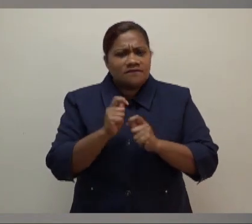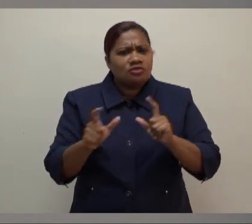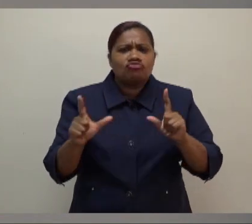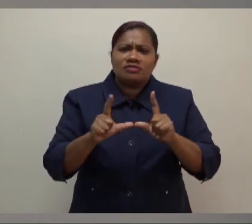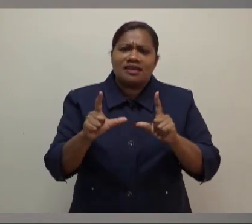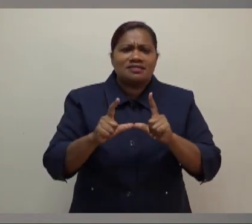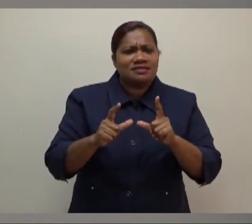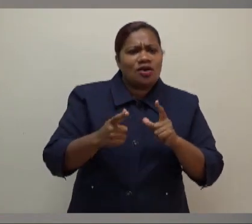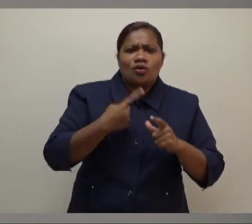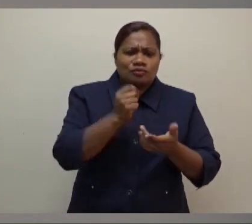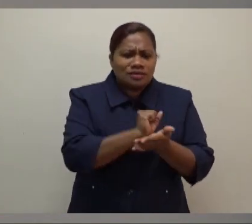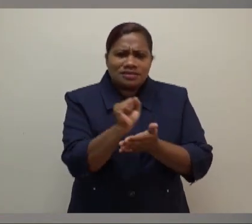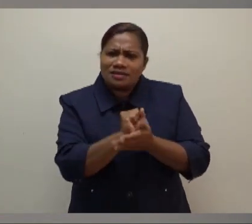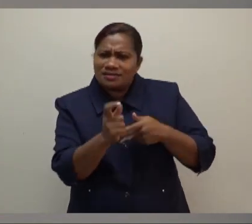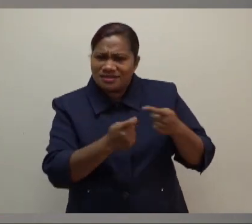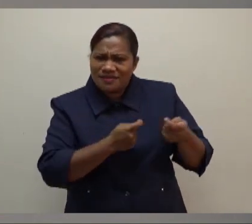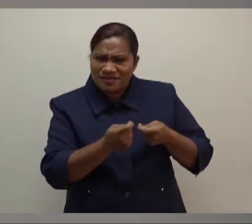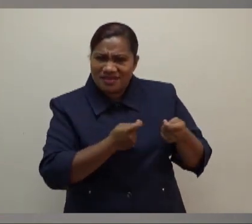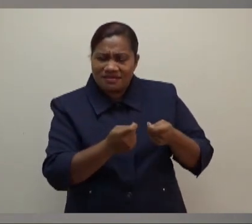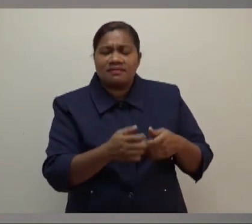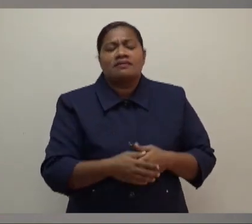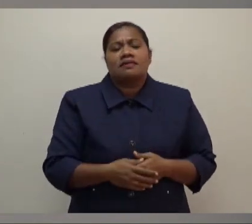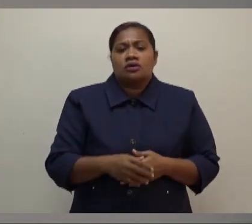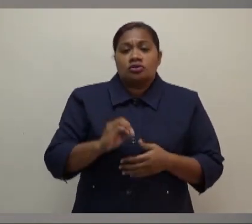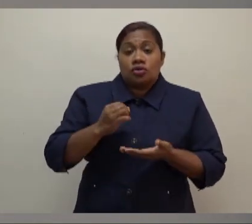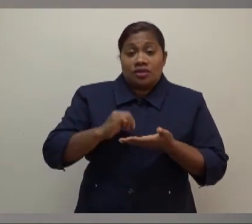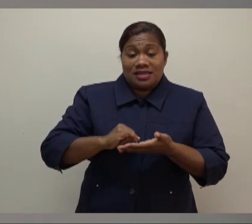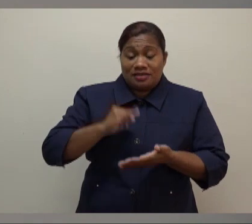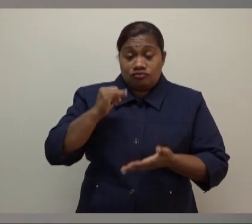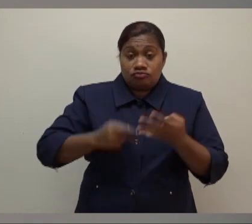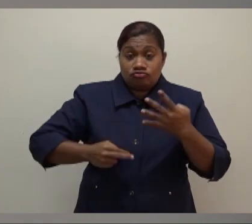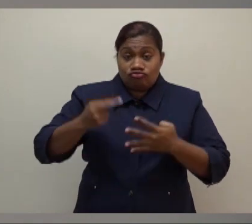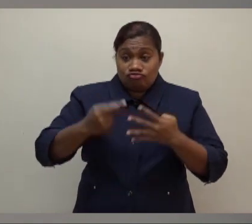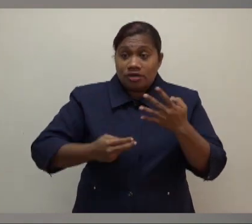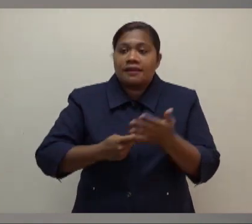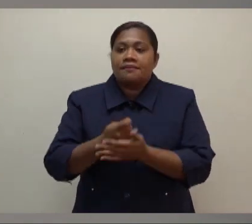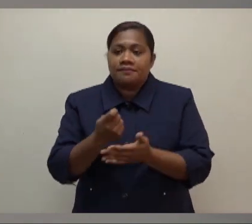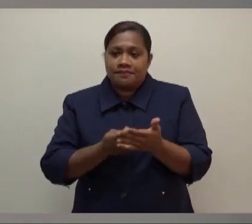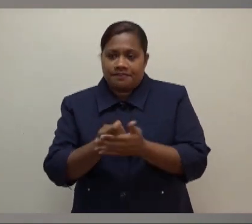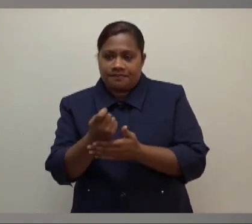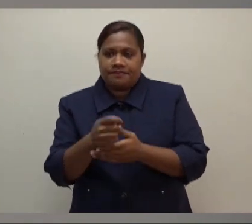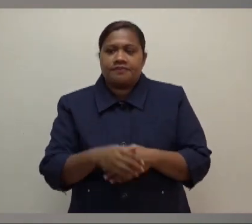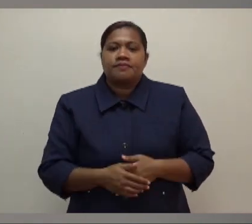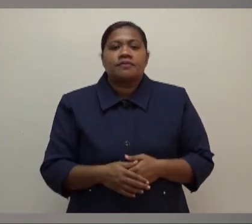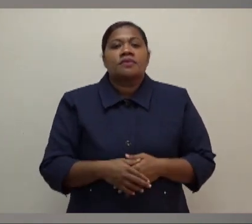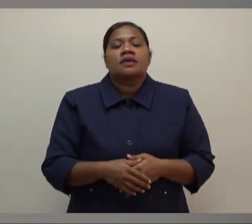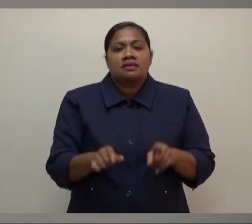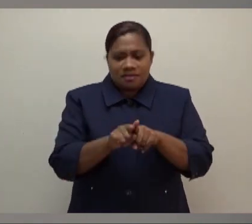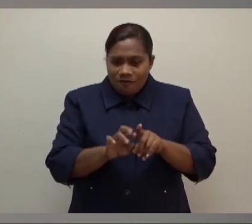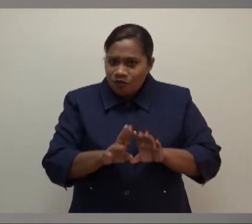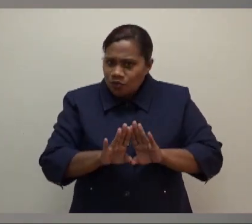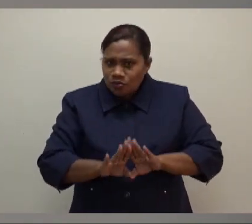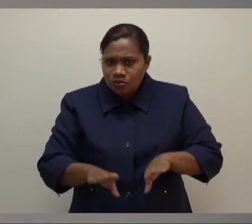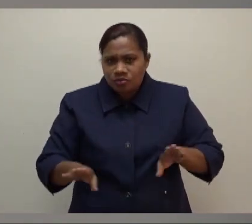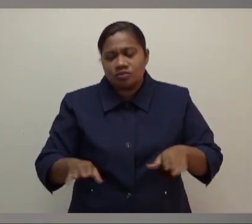daily expenses. And of course, the interest rate payments in the $200 million loan facility. We of course started off with the formal sector